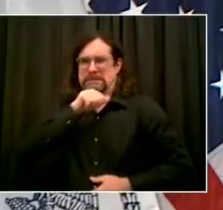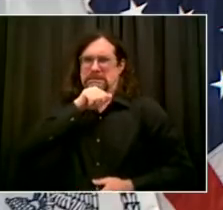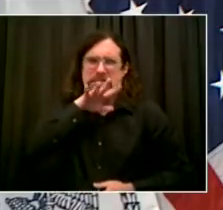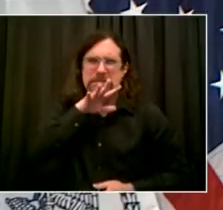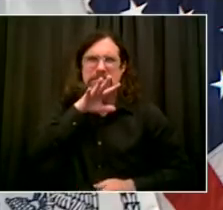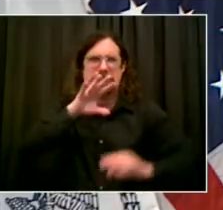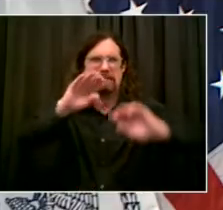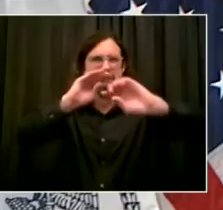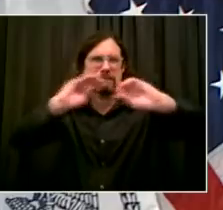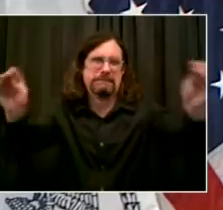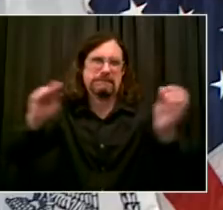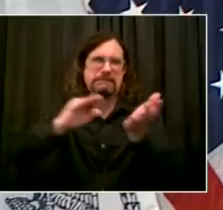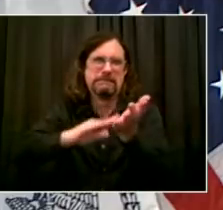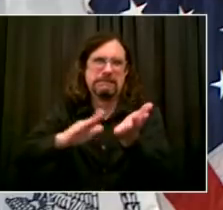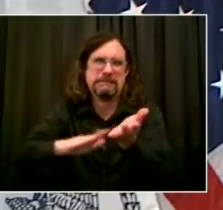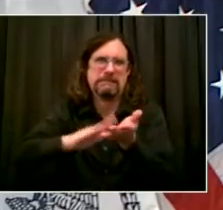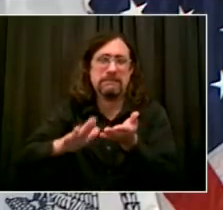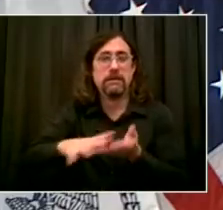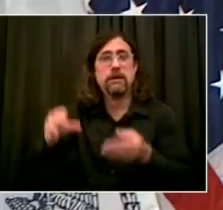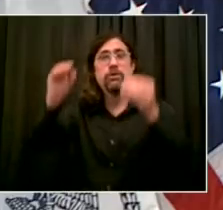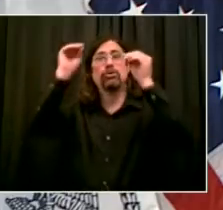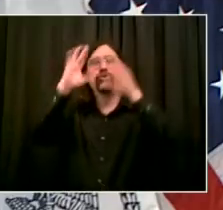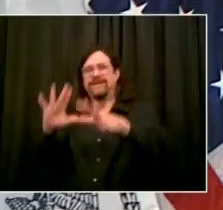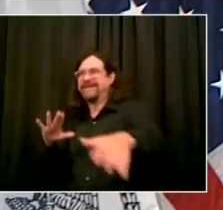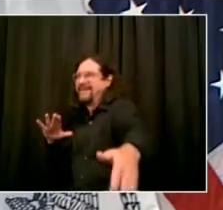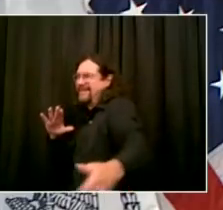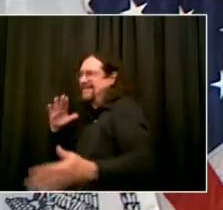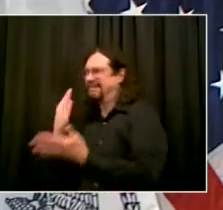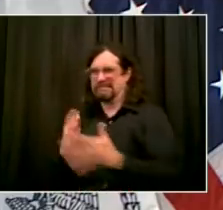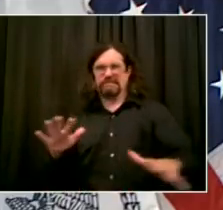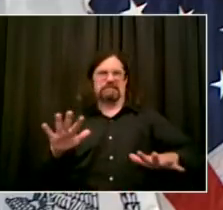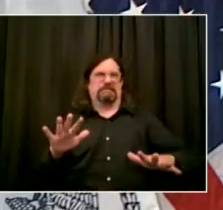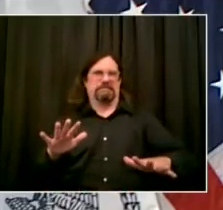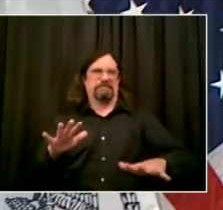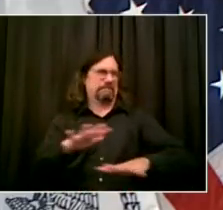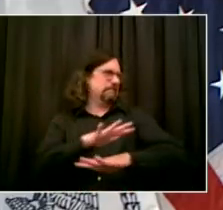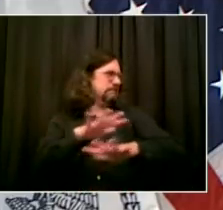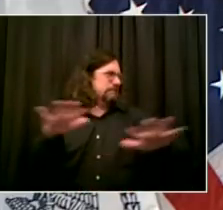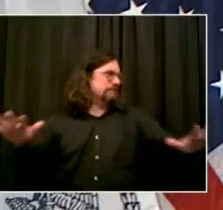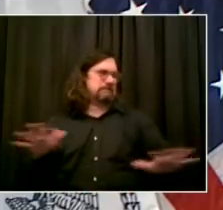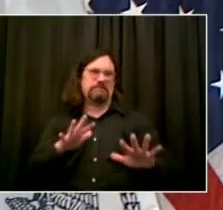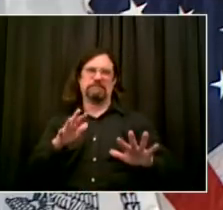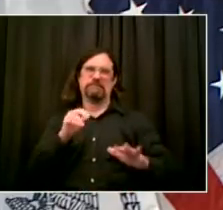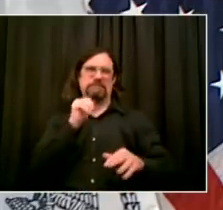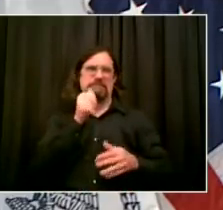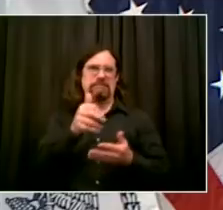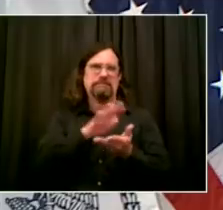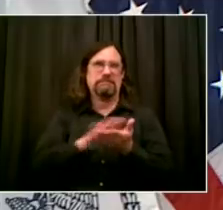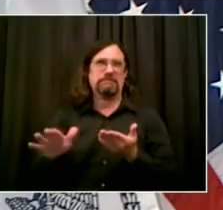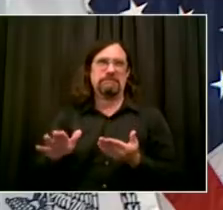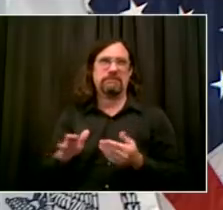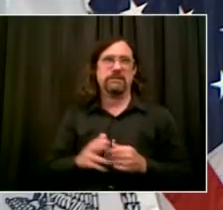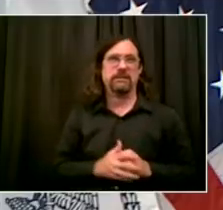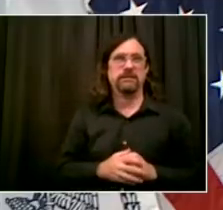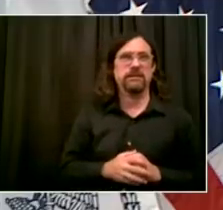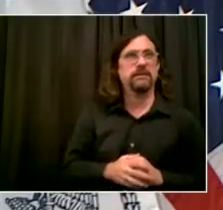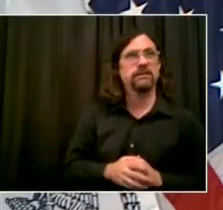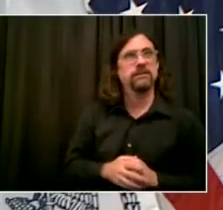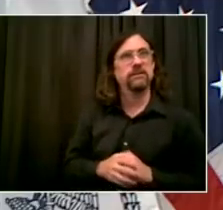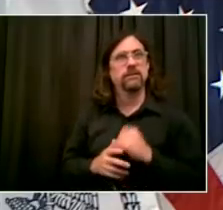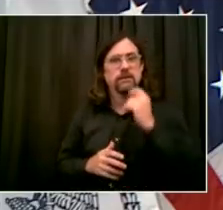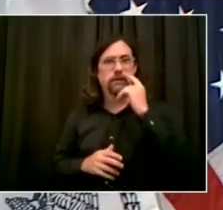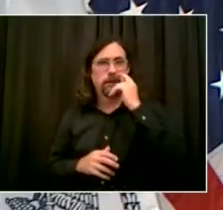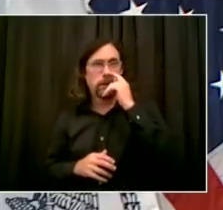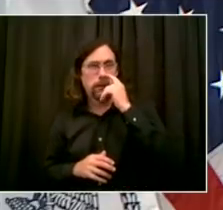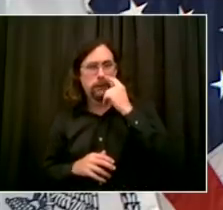cleaned up, and he was incensed that when he asked about this, some DOE